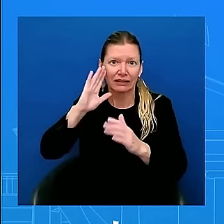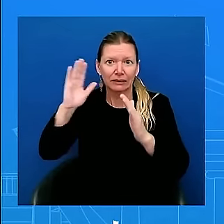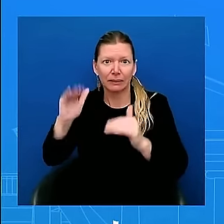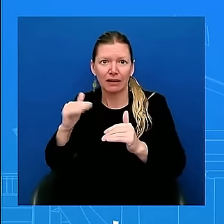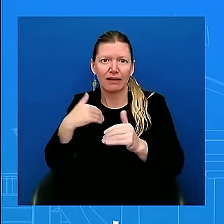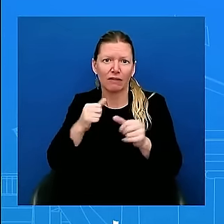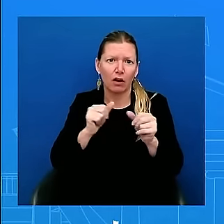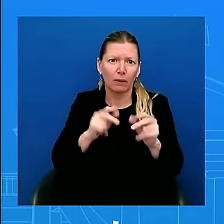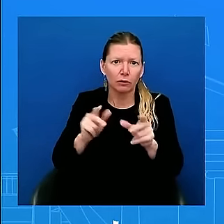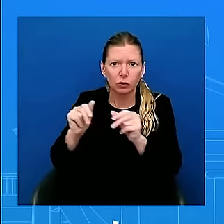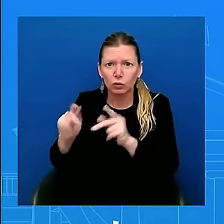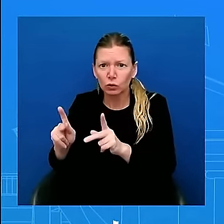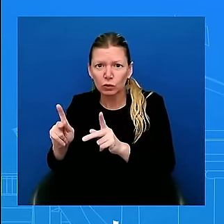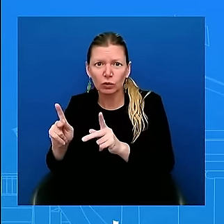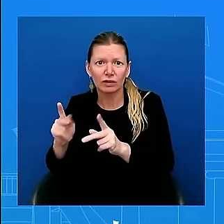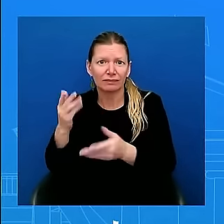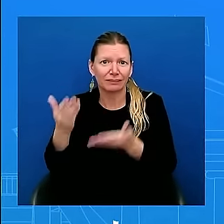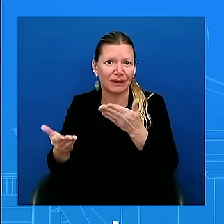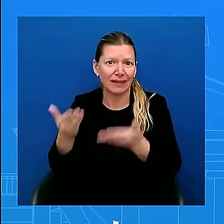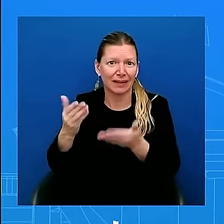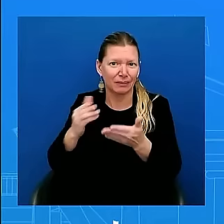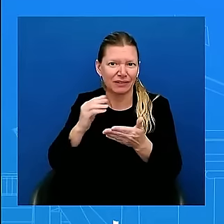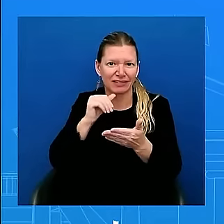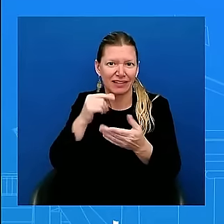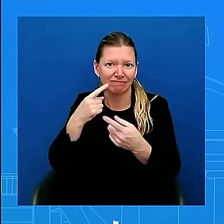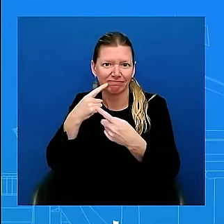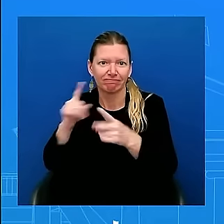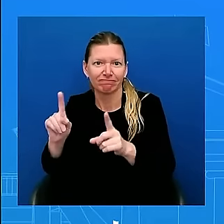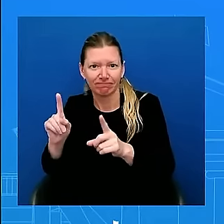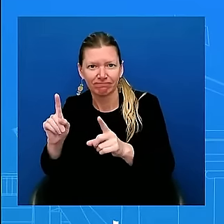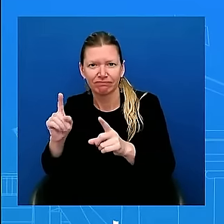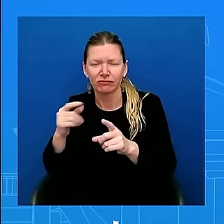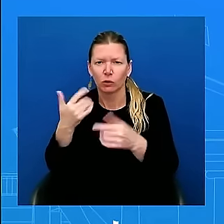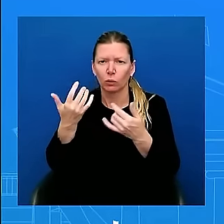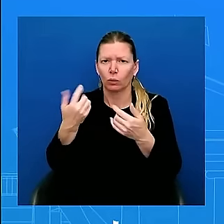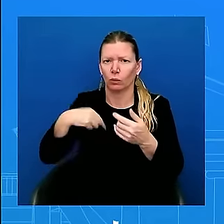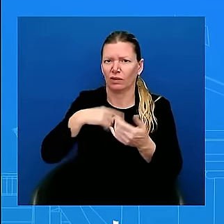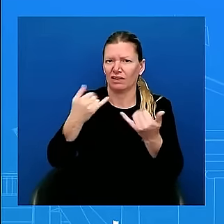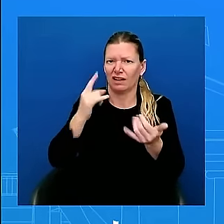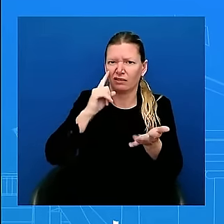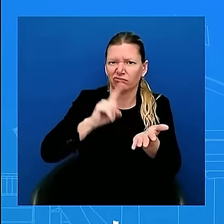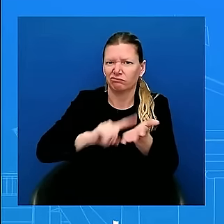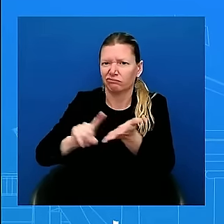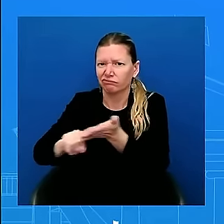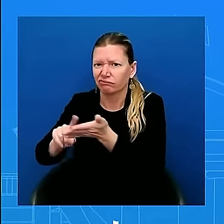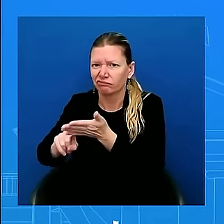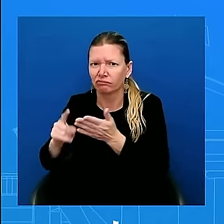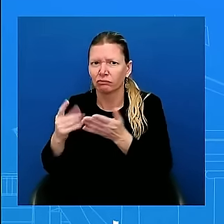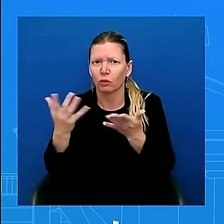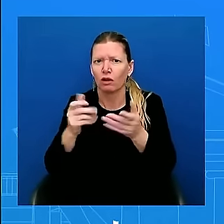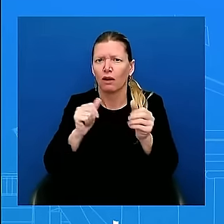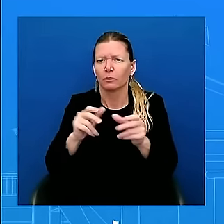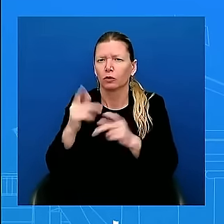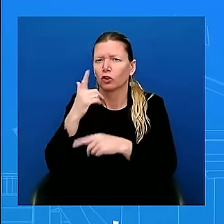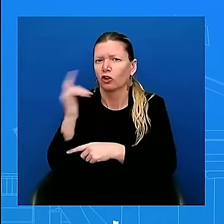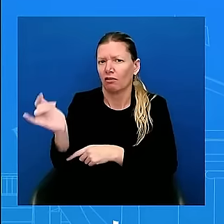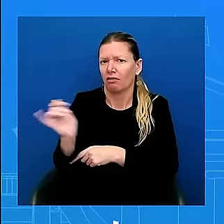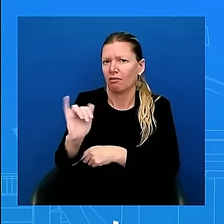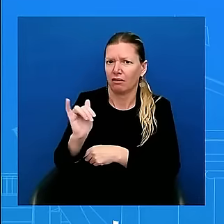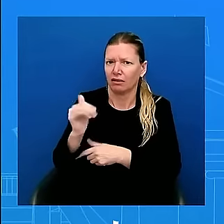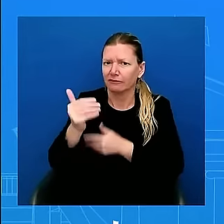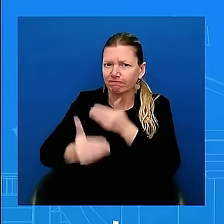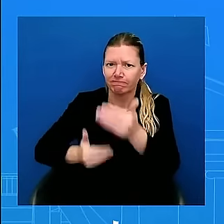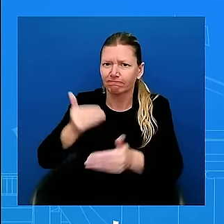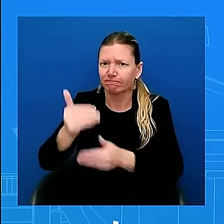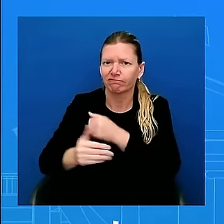opportunities can look like in terms of advancing his foreign policy agenda and national security opportunities here and around the world. But I don't